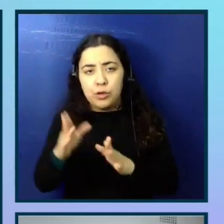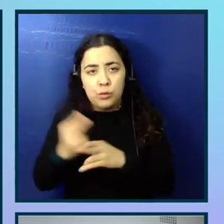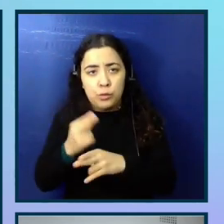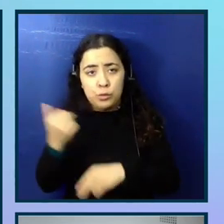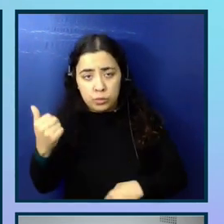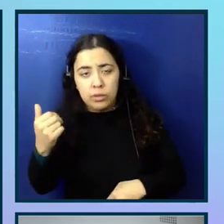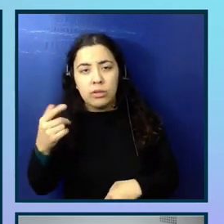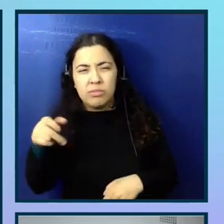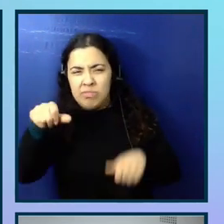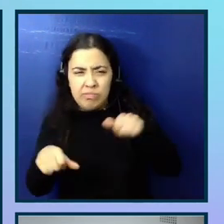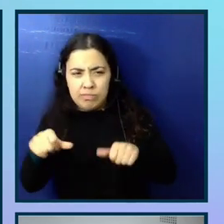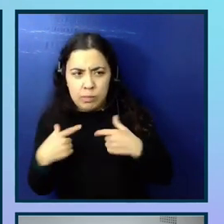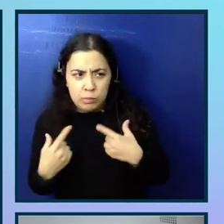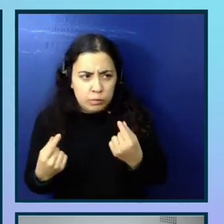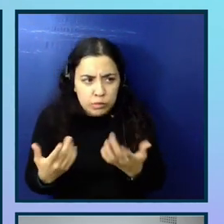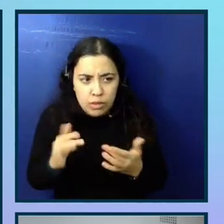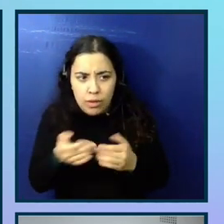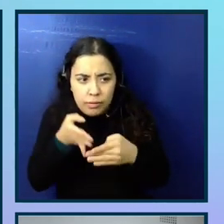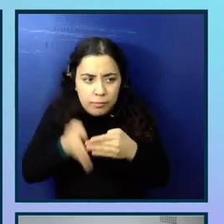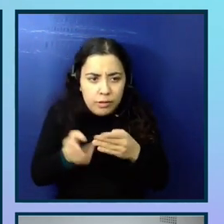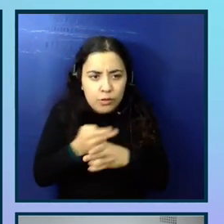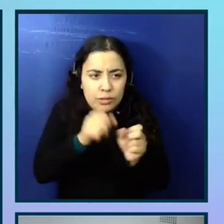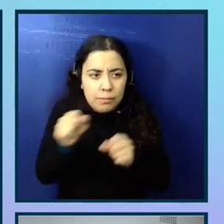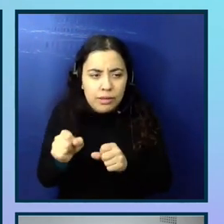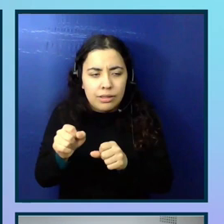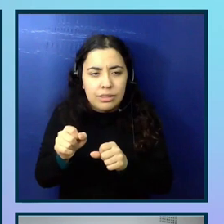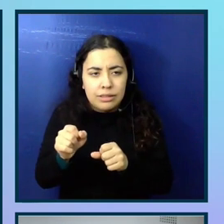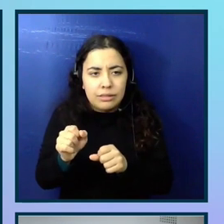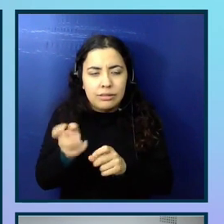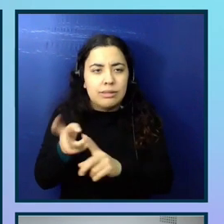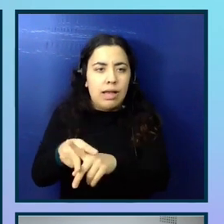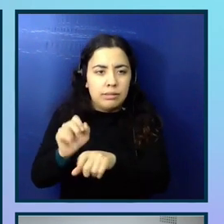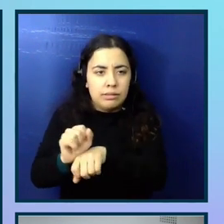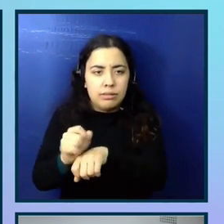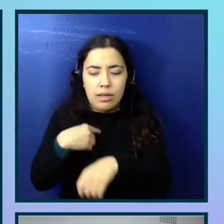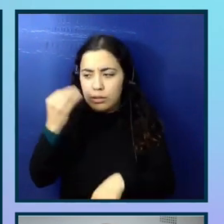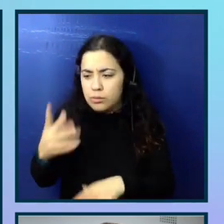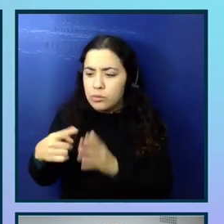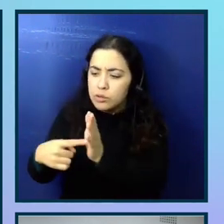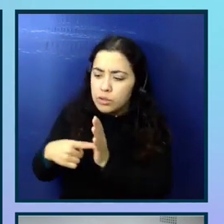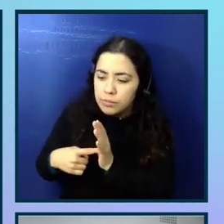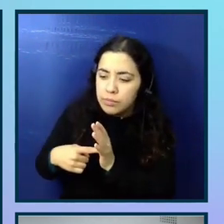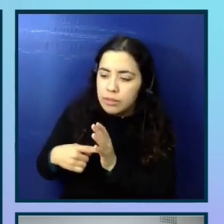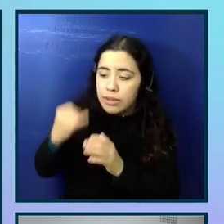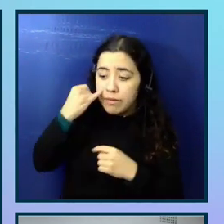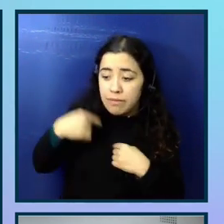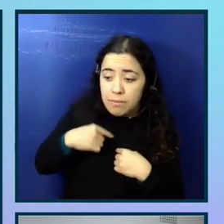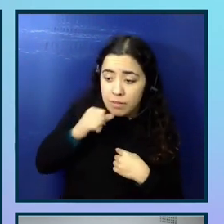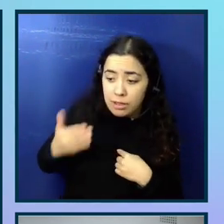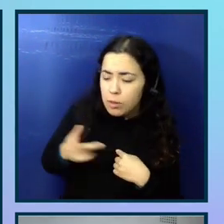do in terms of how to complete a usability task. And I said to them to show me what they would do if I wasn't here.